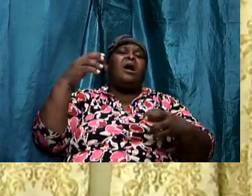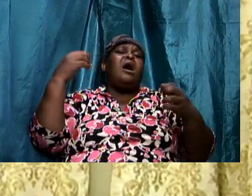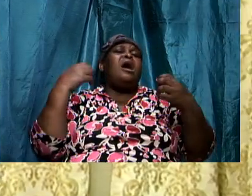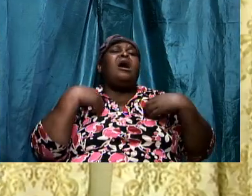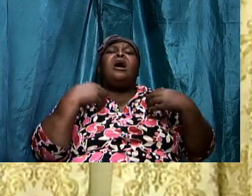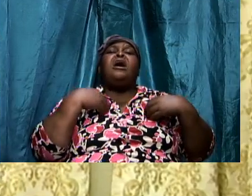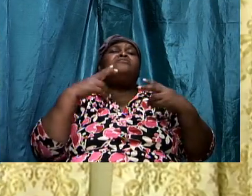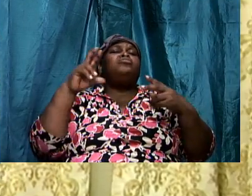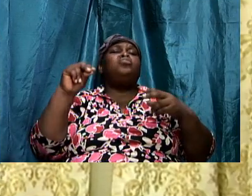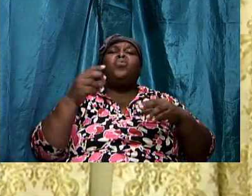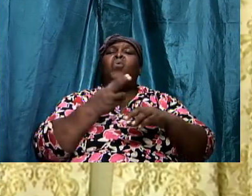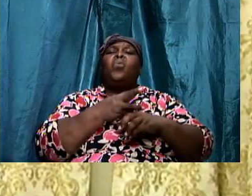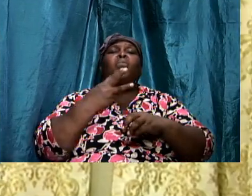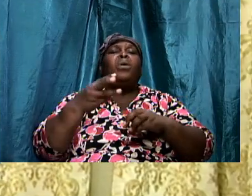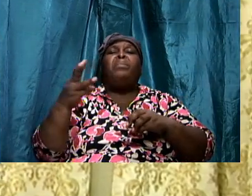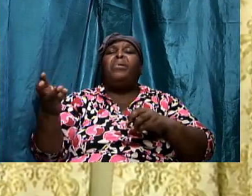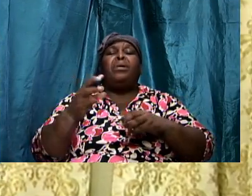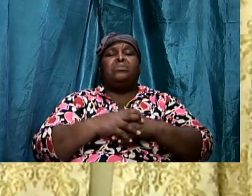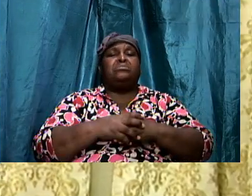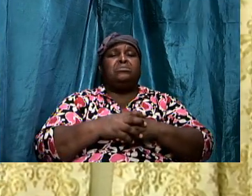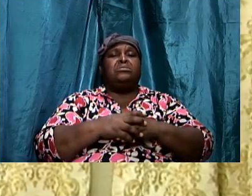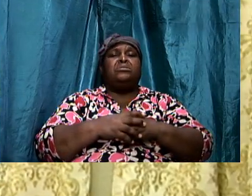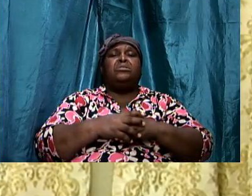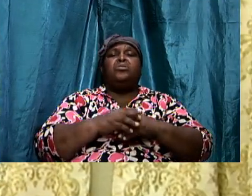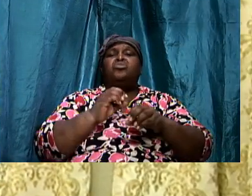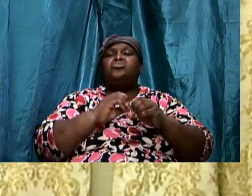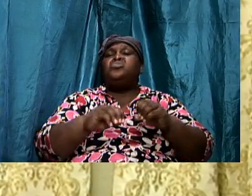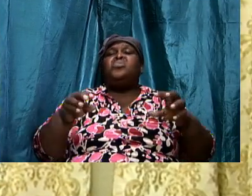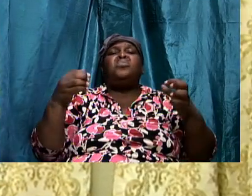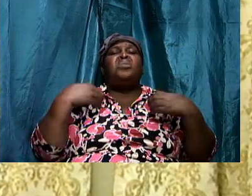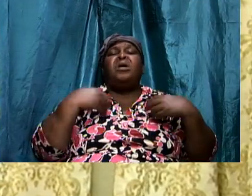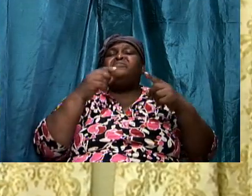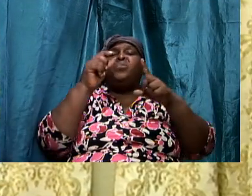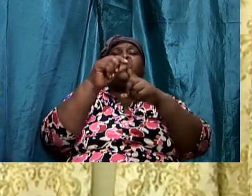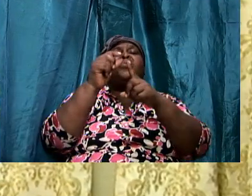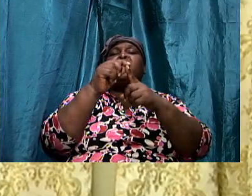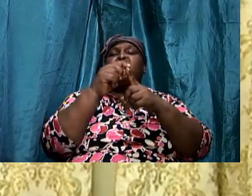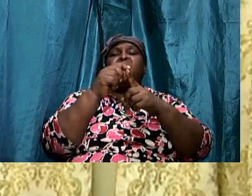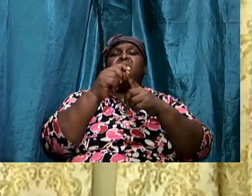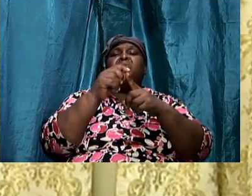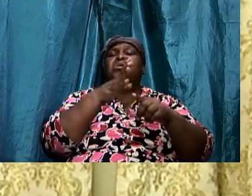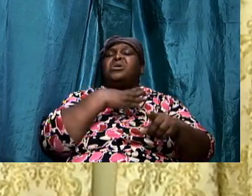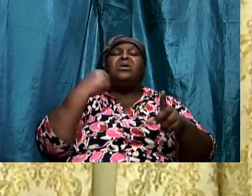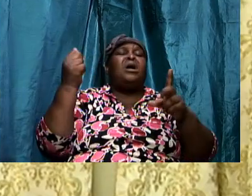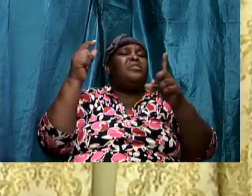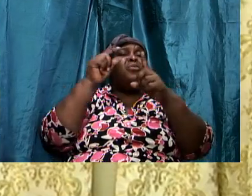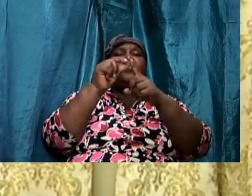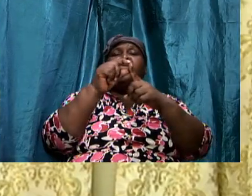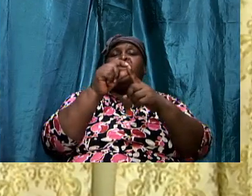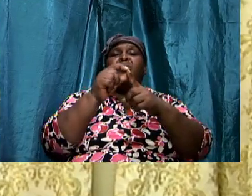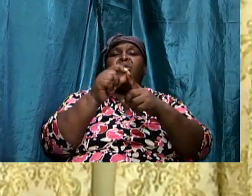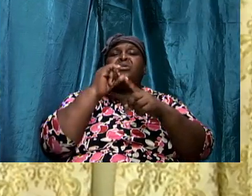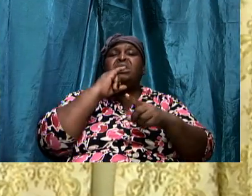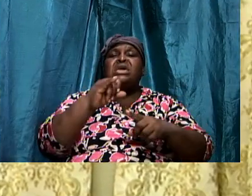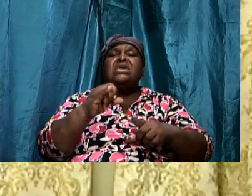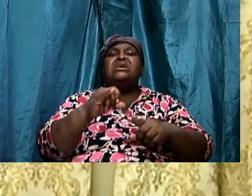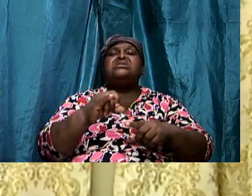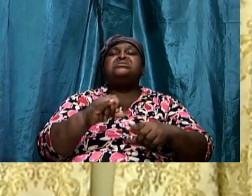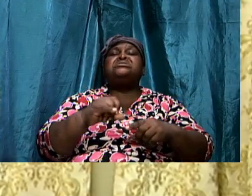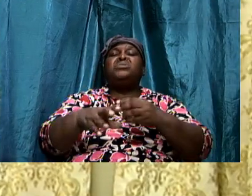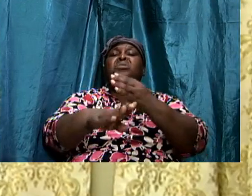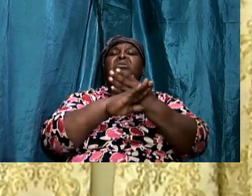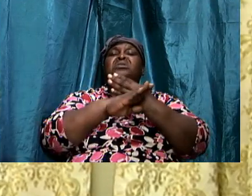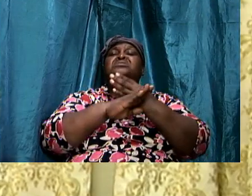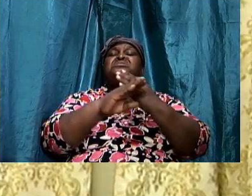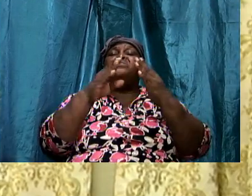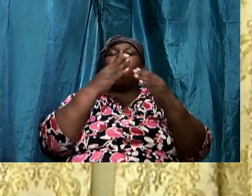weaponry because we don't have the word and the word is that offensive